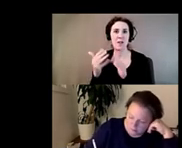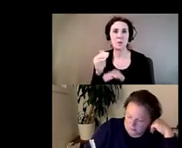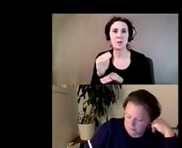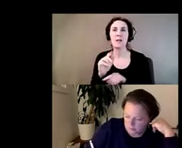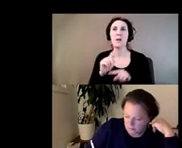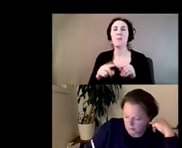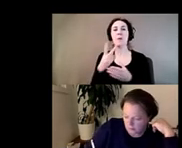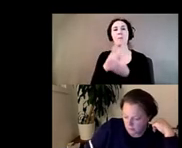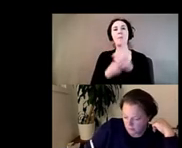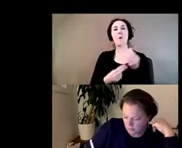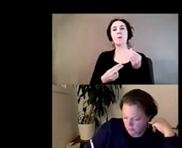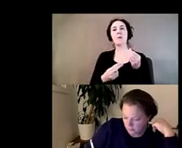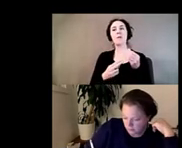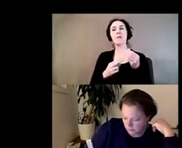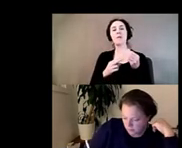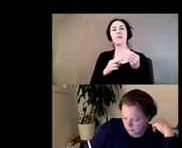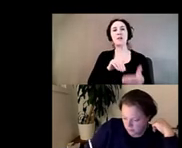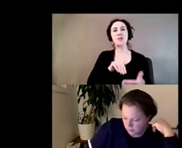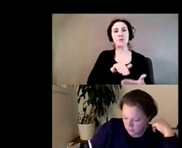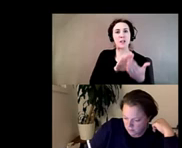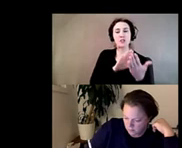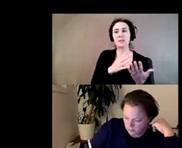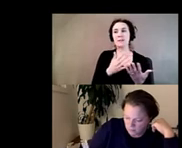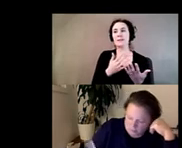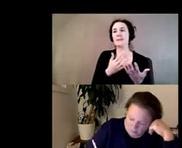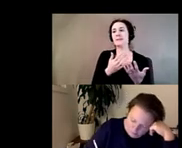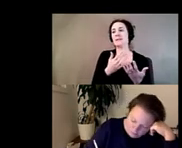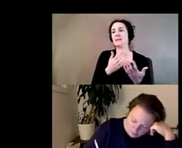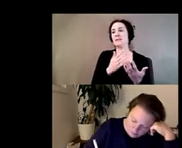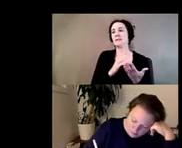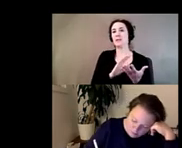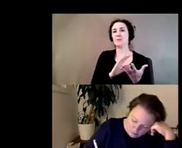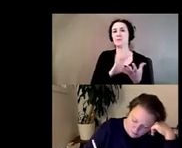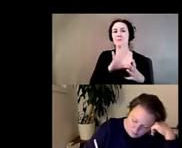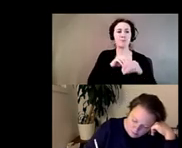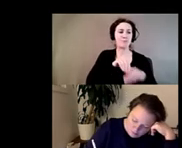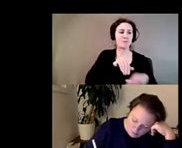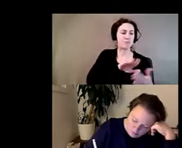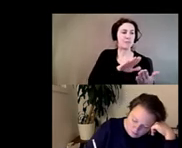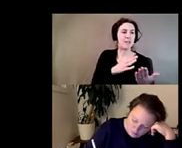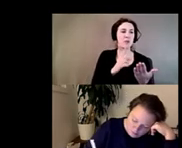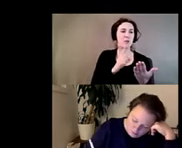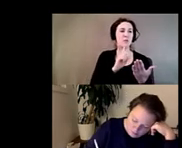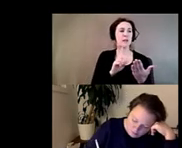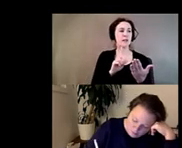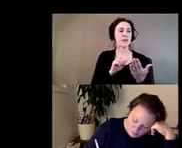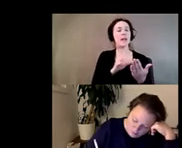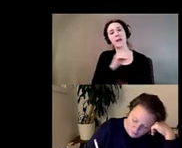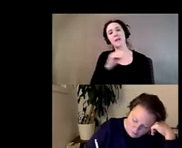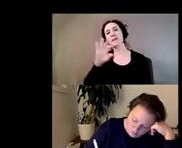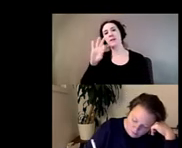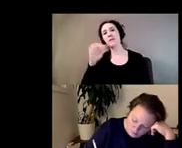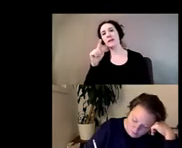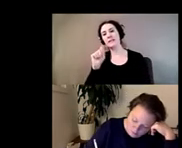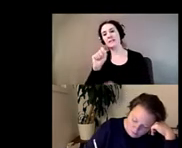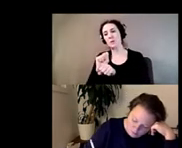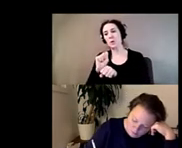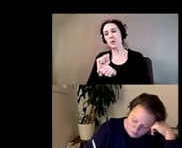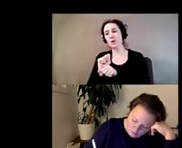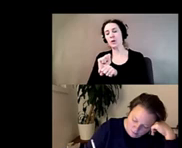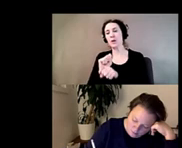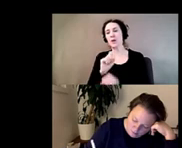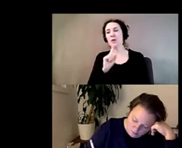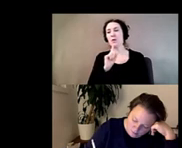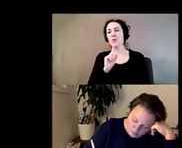those interventions um and felix's work um strike me uh as as demonstrating the actual power